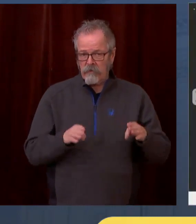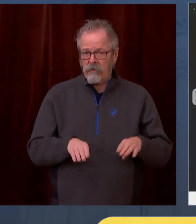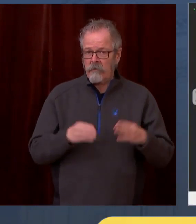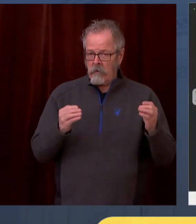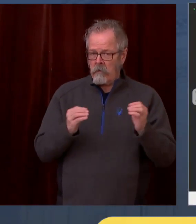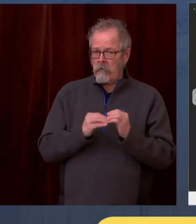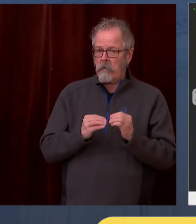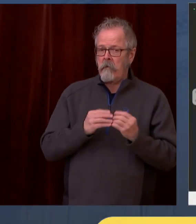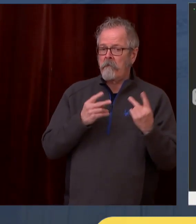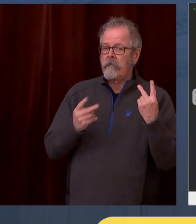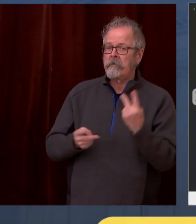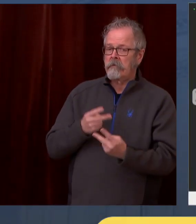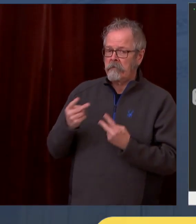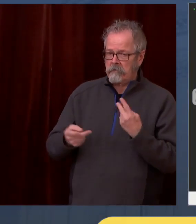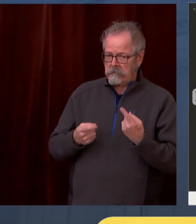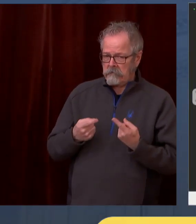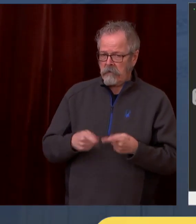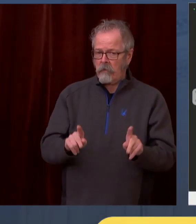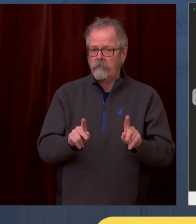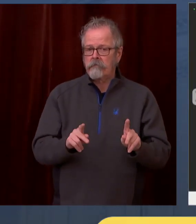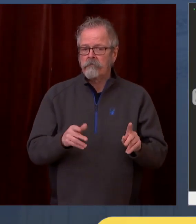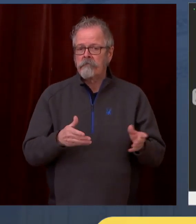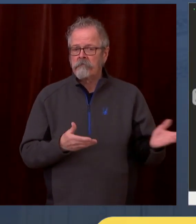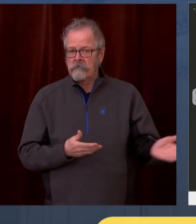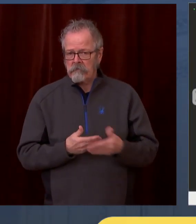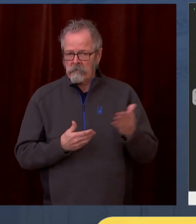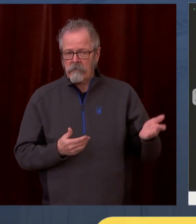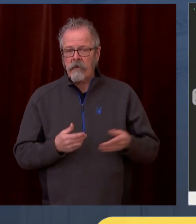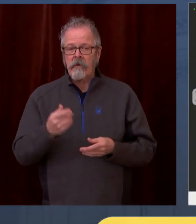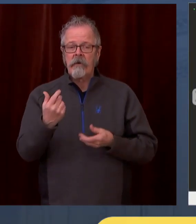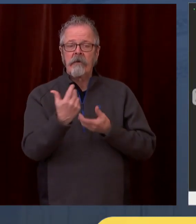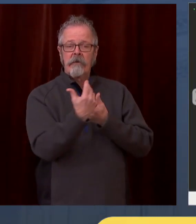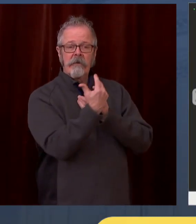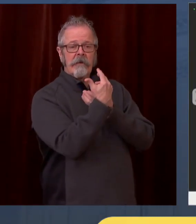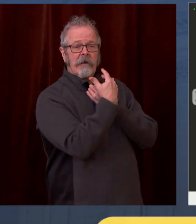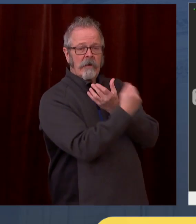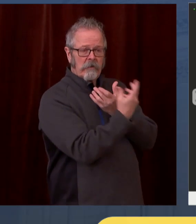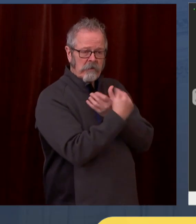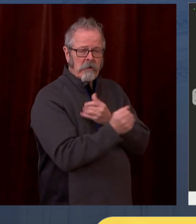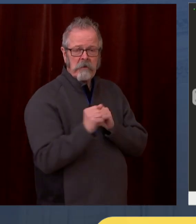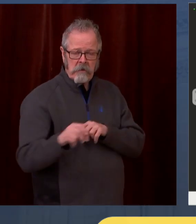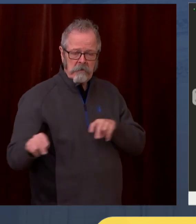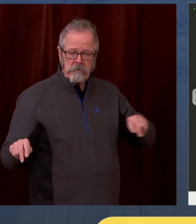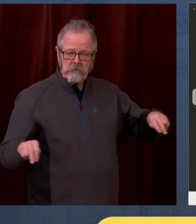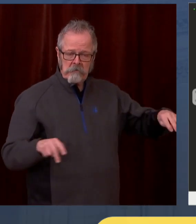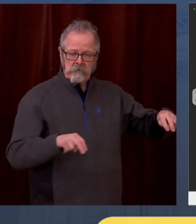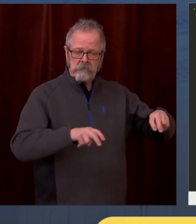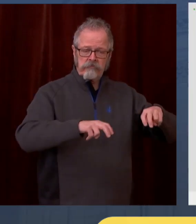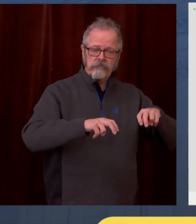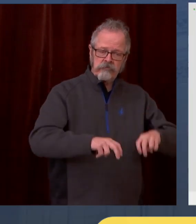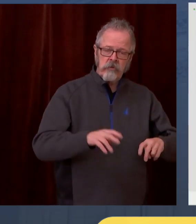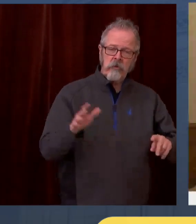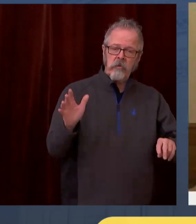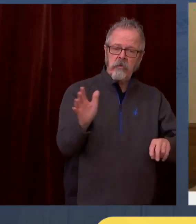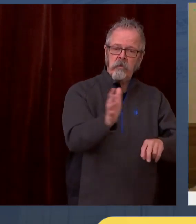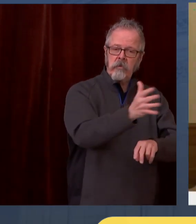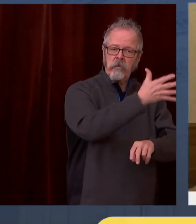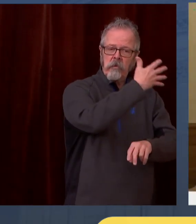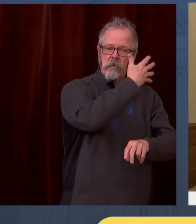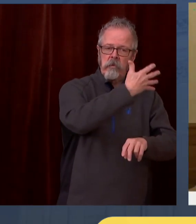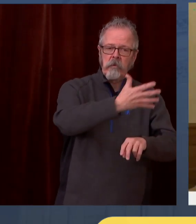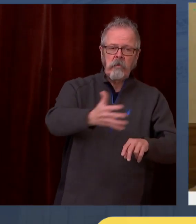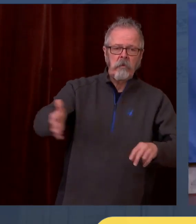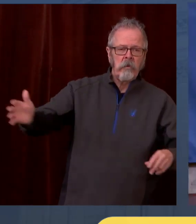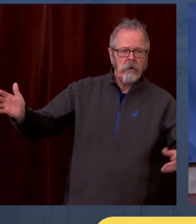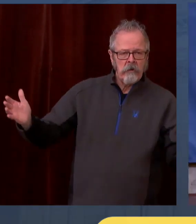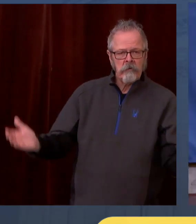that outdoor visitation will still be preferred for folks. But in any situation where either the resident